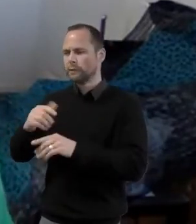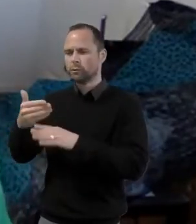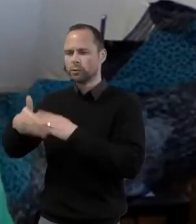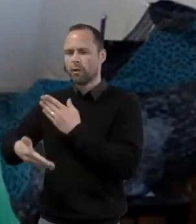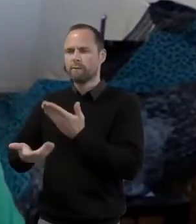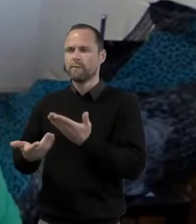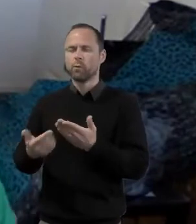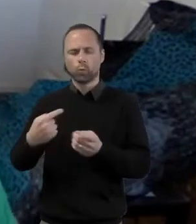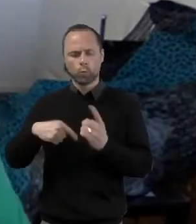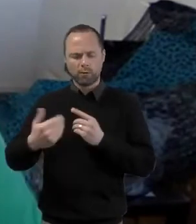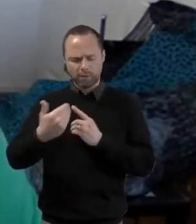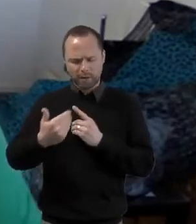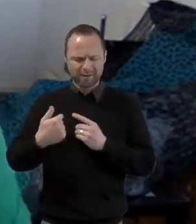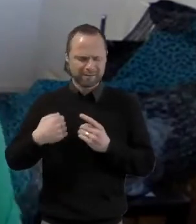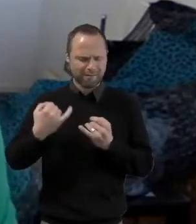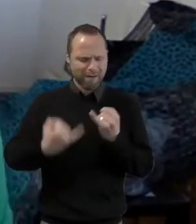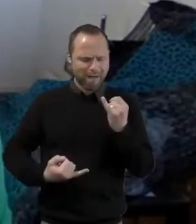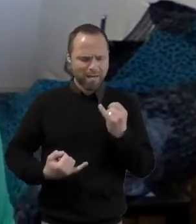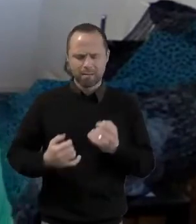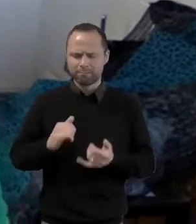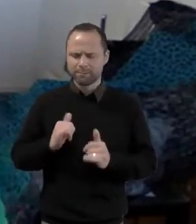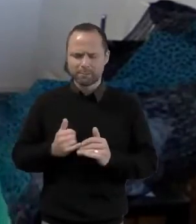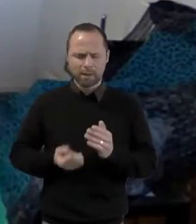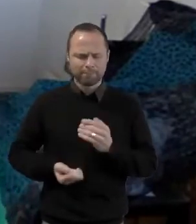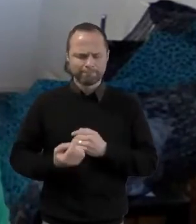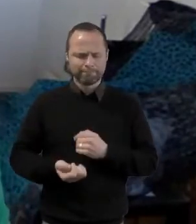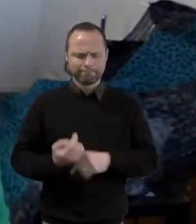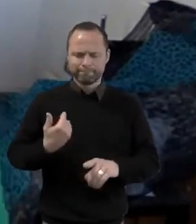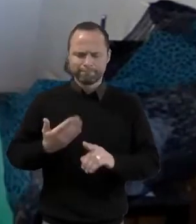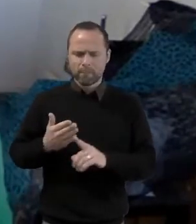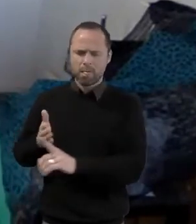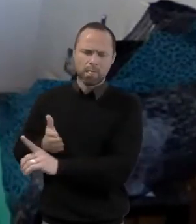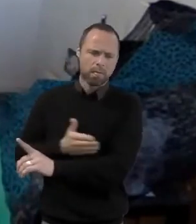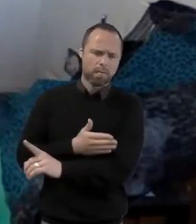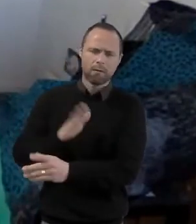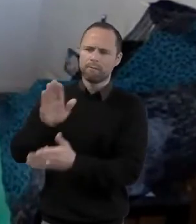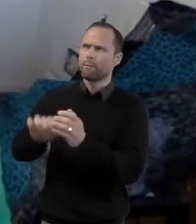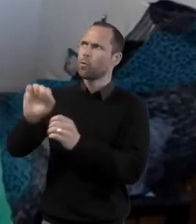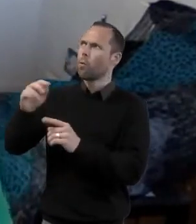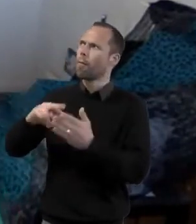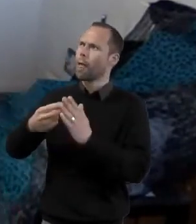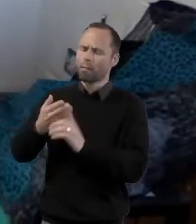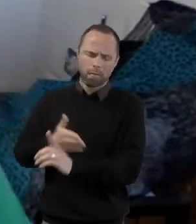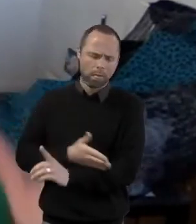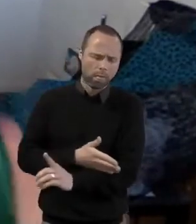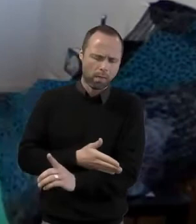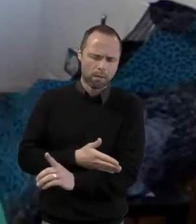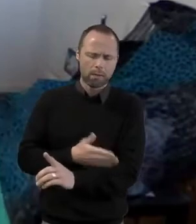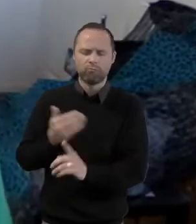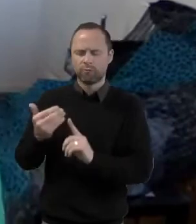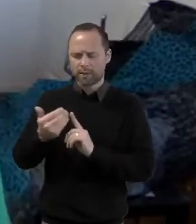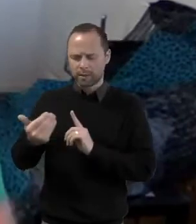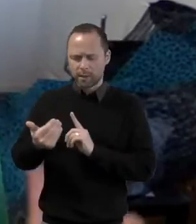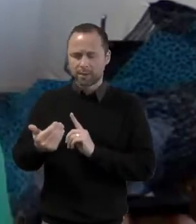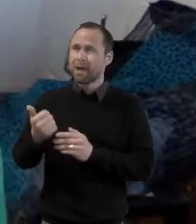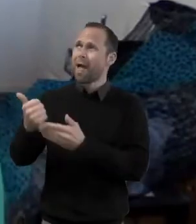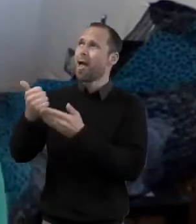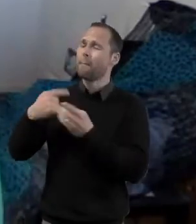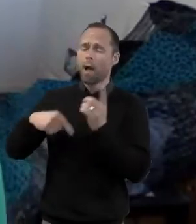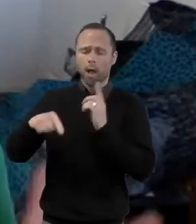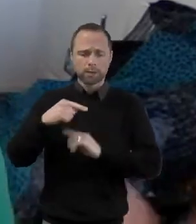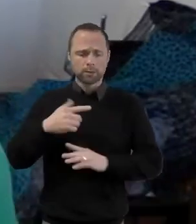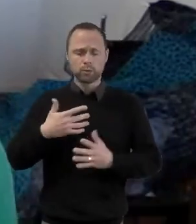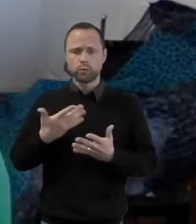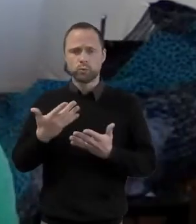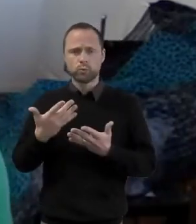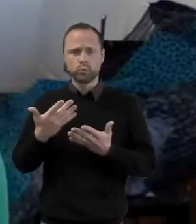and fears to follow where you are calling. Help us act towards the people who run